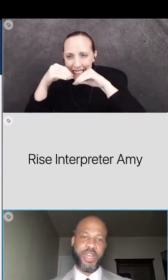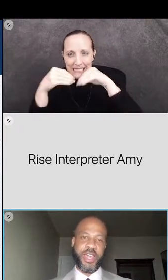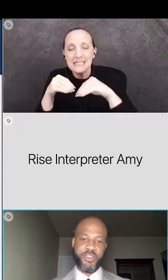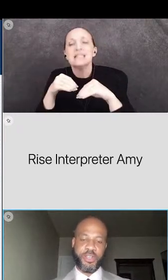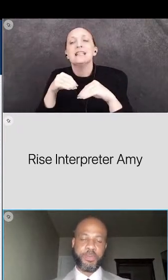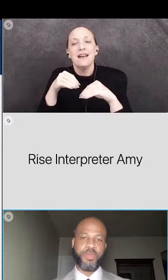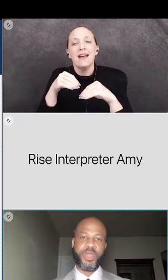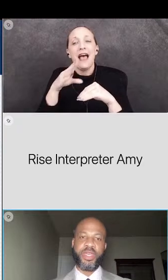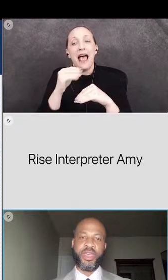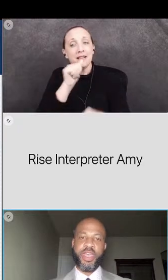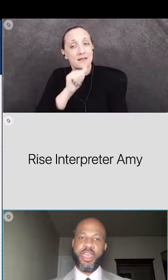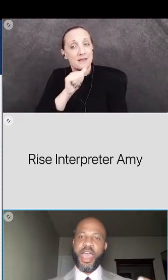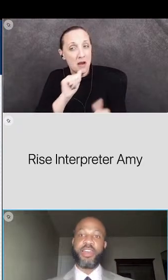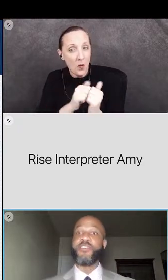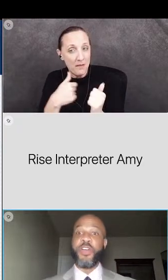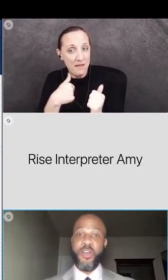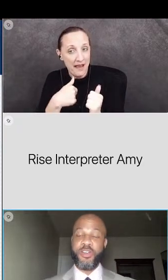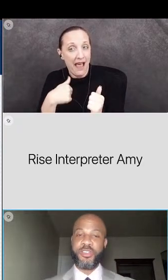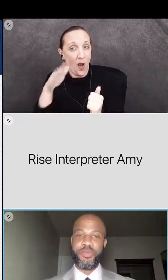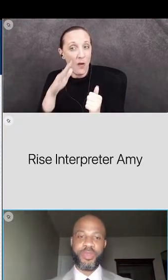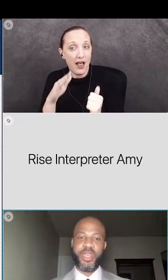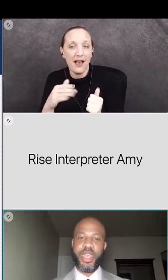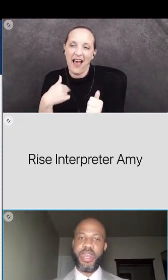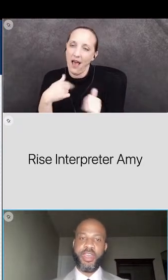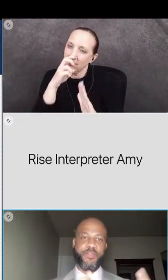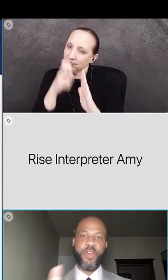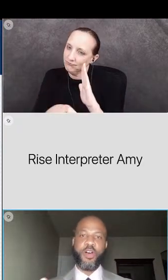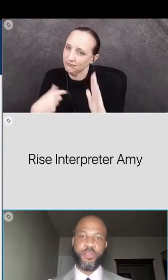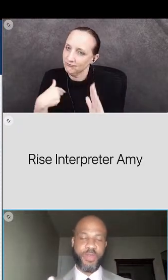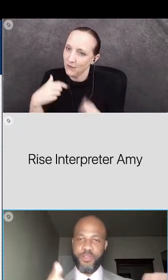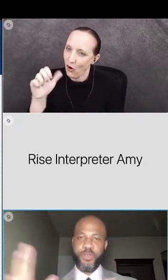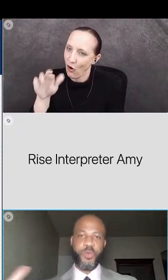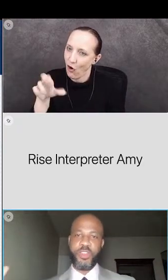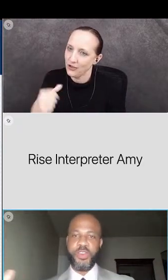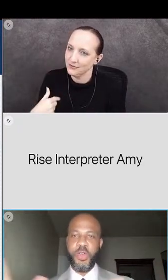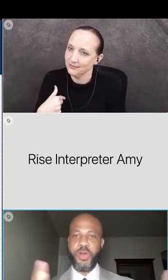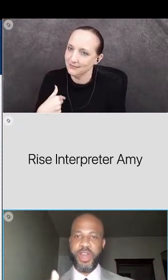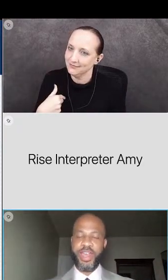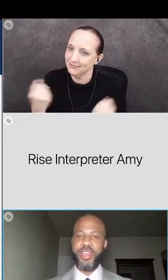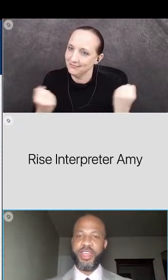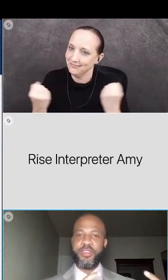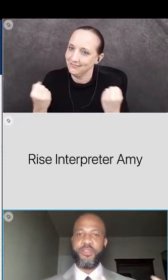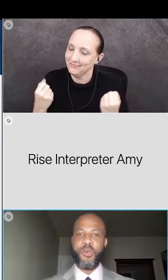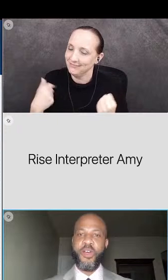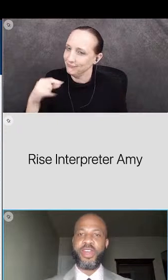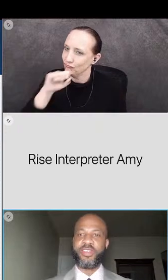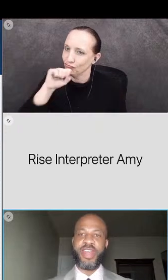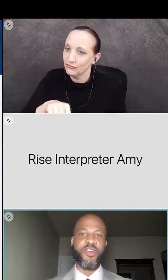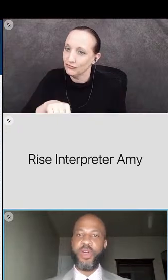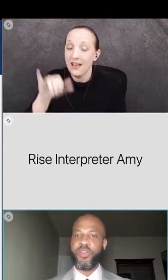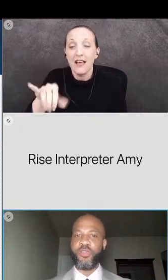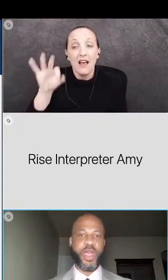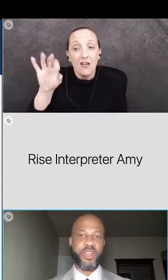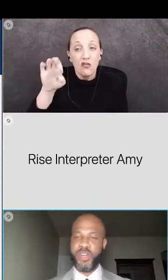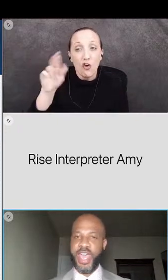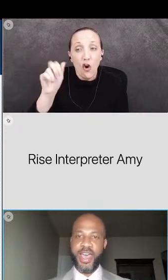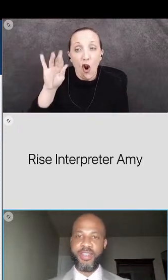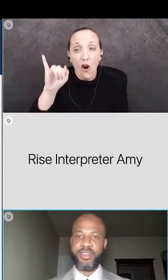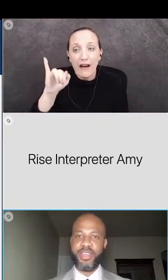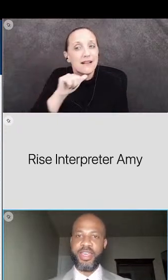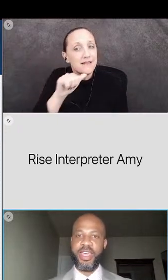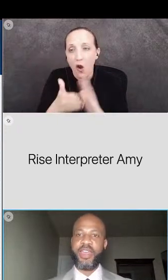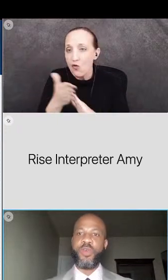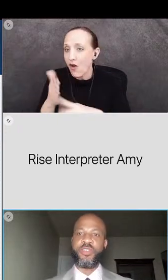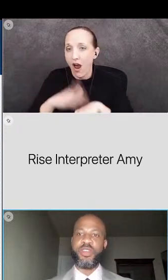furthering that analogy i love cars and if you all if you whether you know or not the ferrari does not run on regular